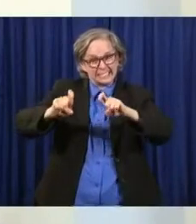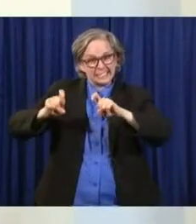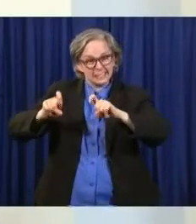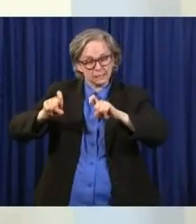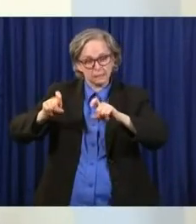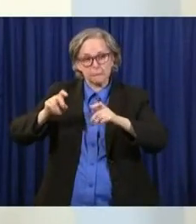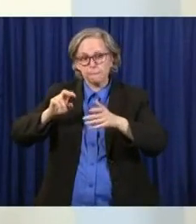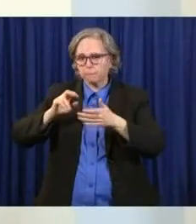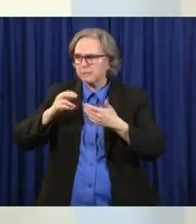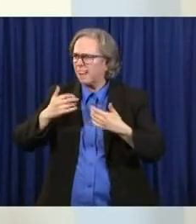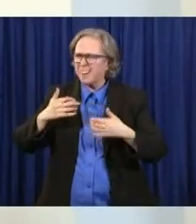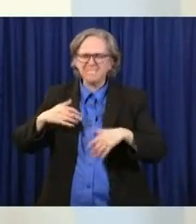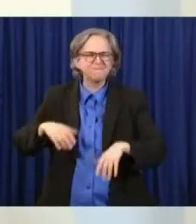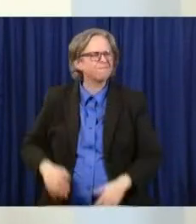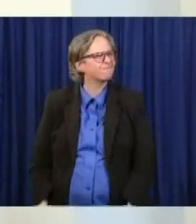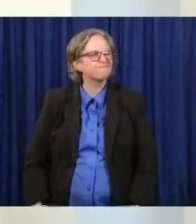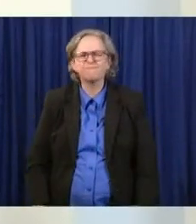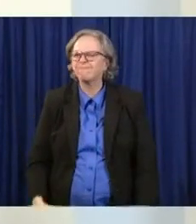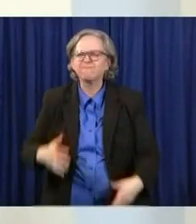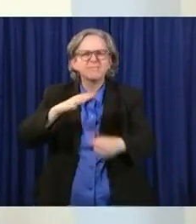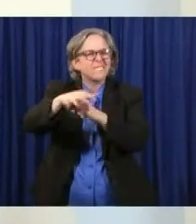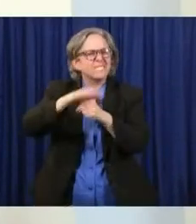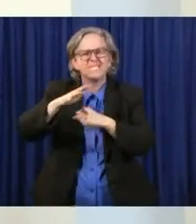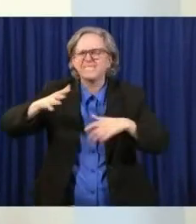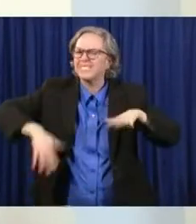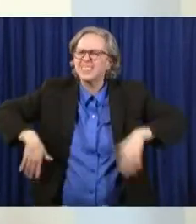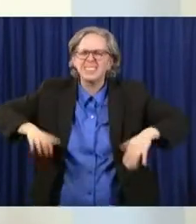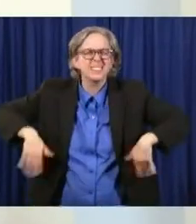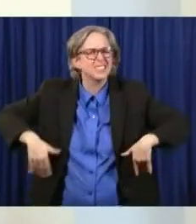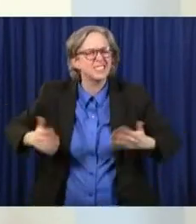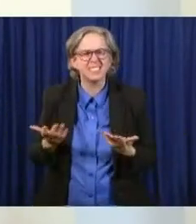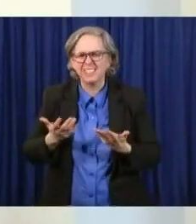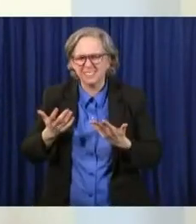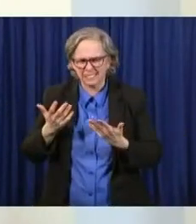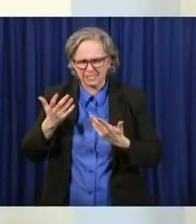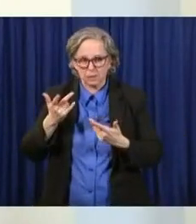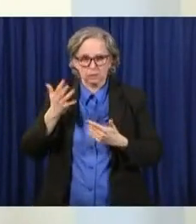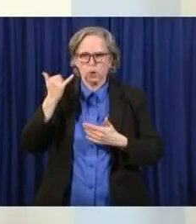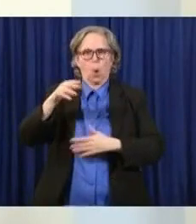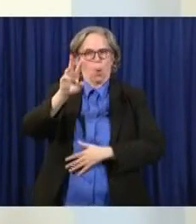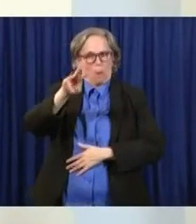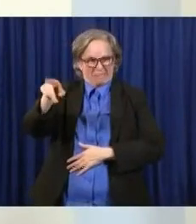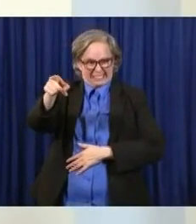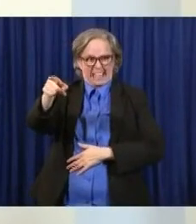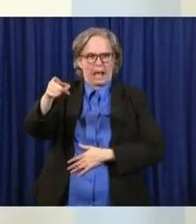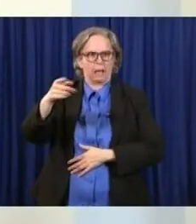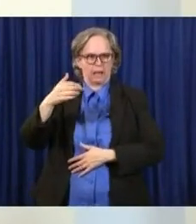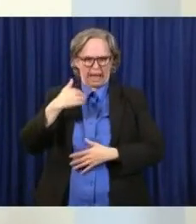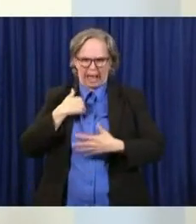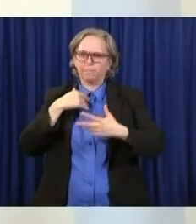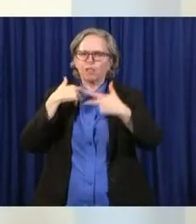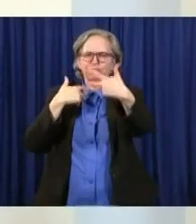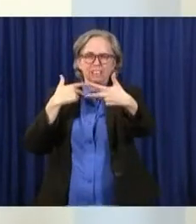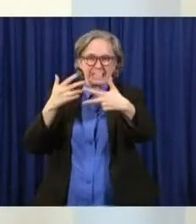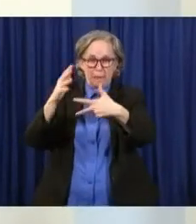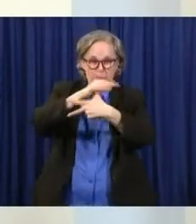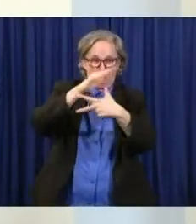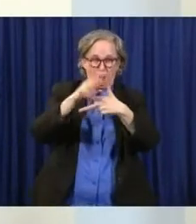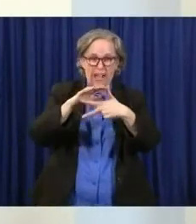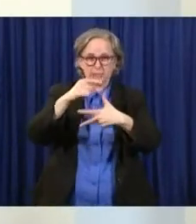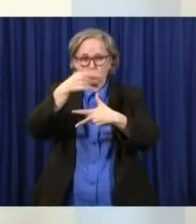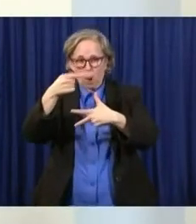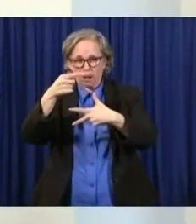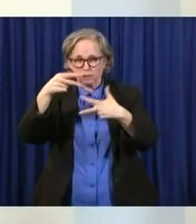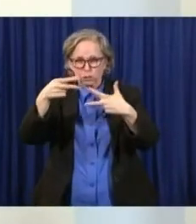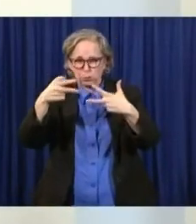looking at doing with our tiers, which are on our website, are still for prioritized groups, the most sick, the hospitalized,